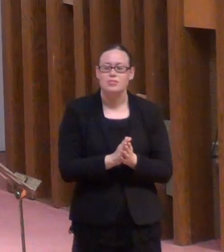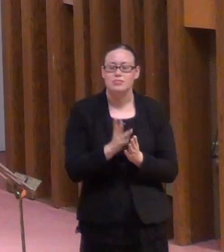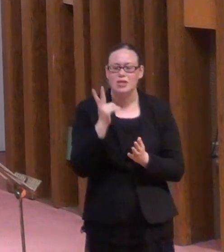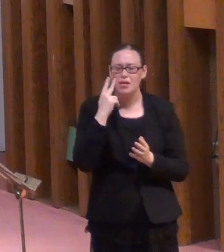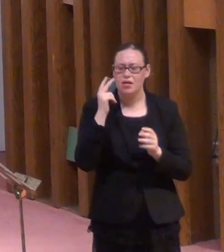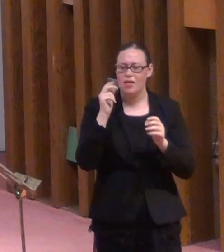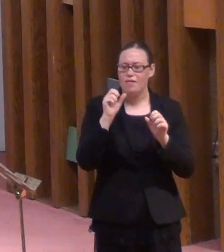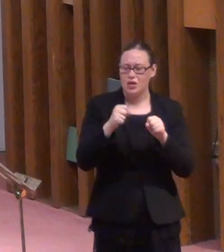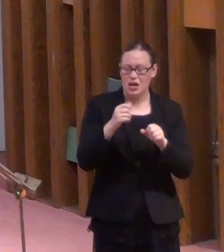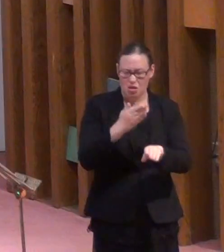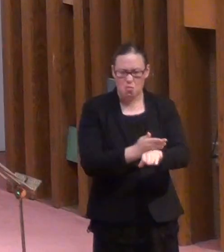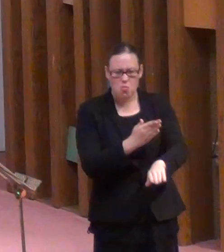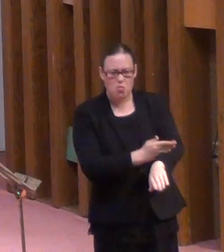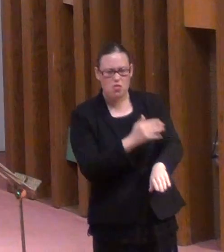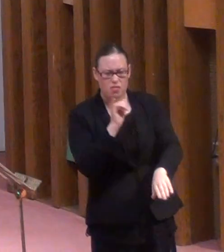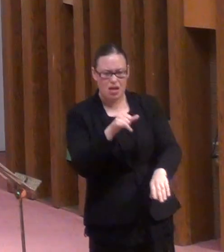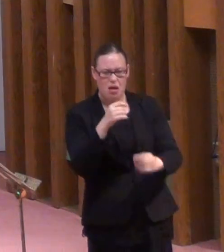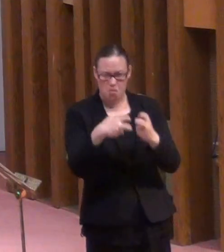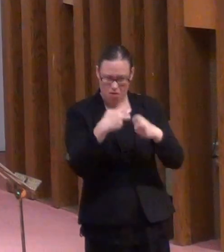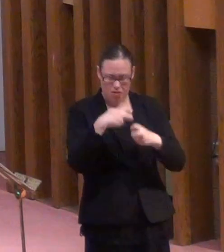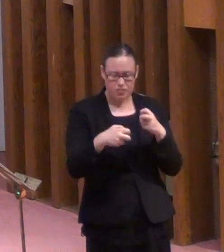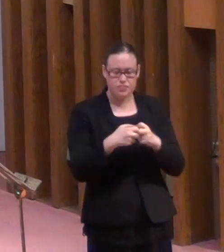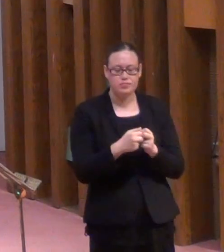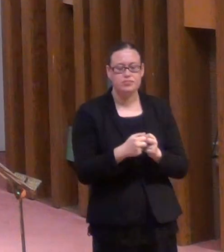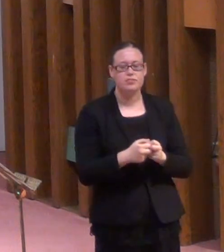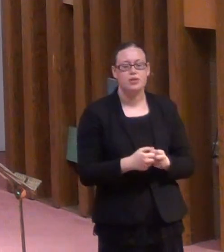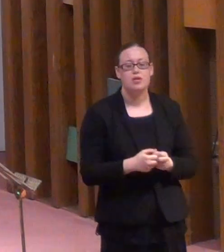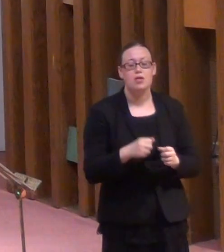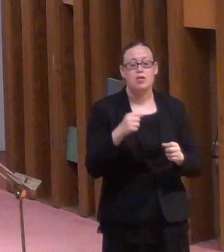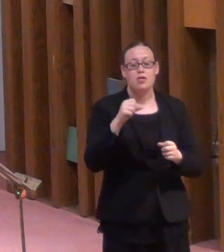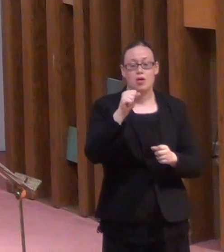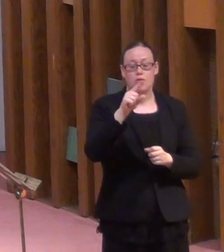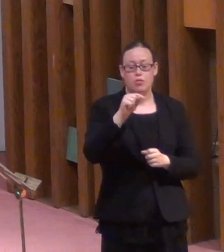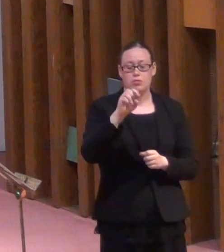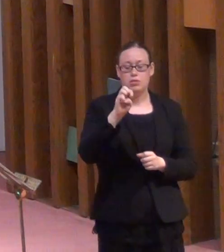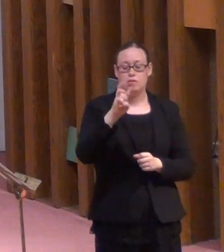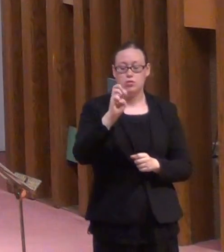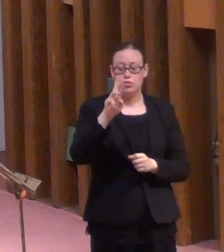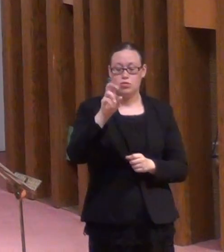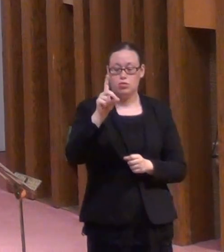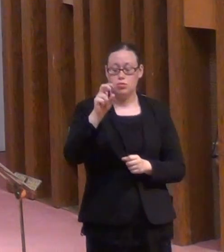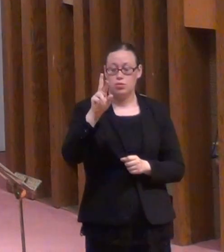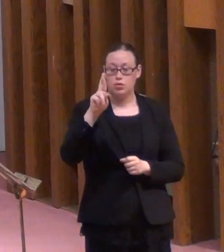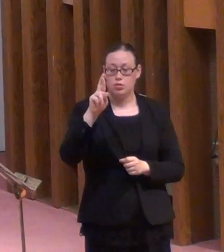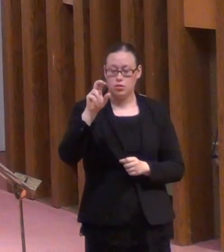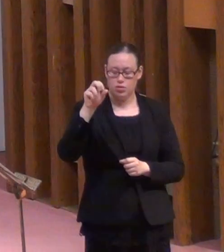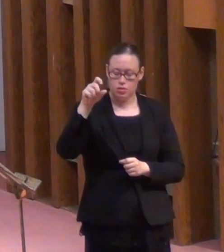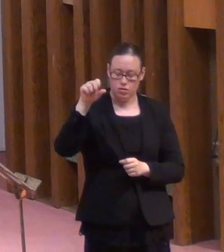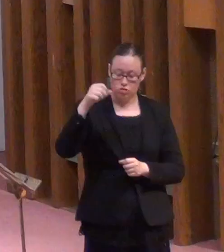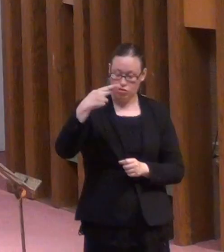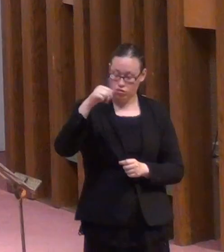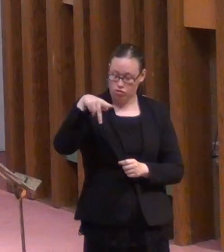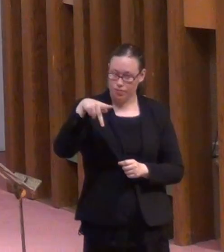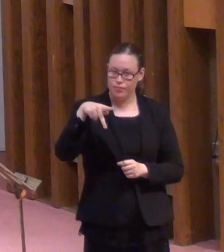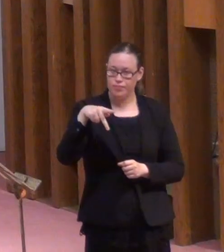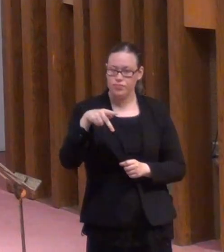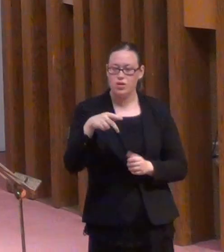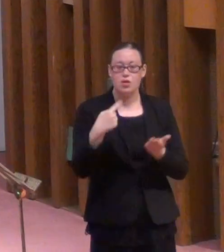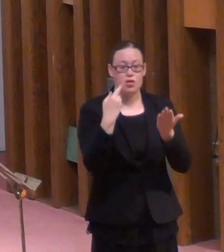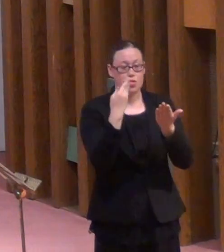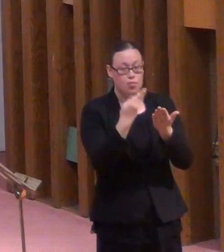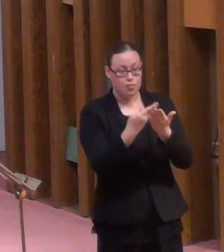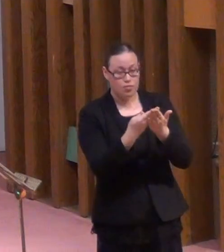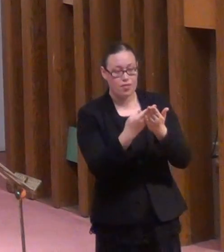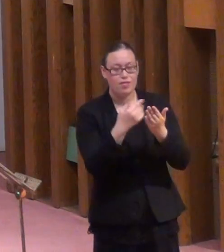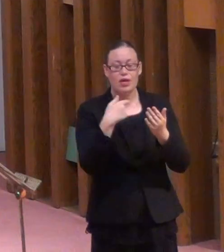The discipline of stewardship is one way to prove that we are trustworthy disciples of Jesus